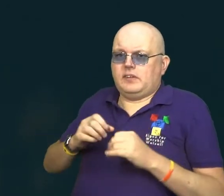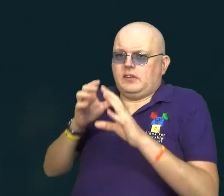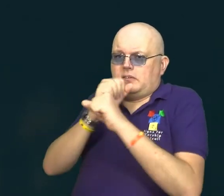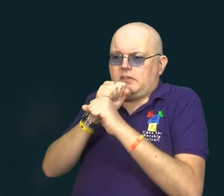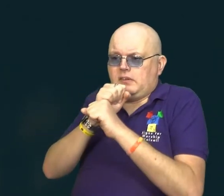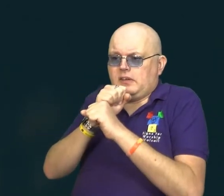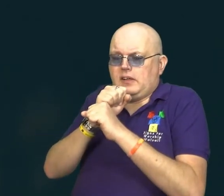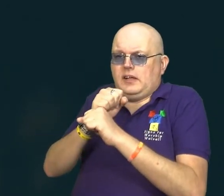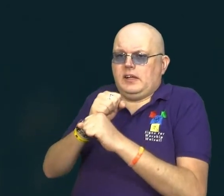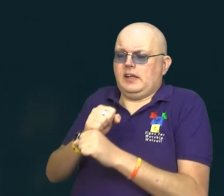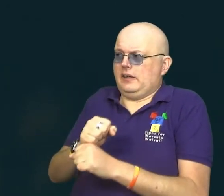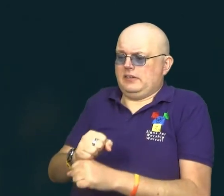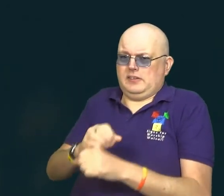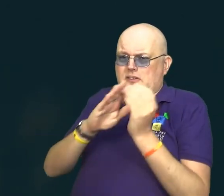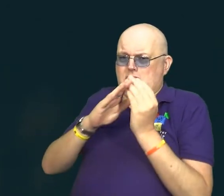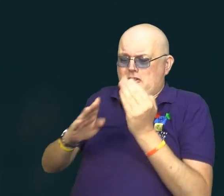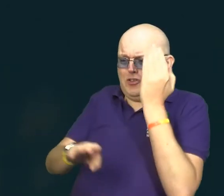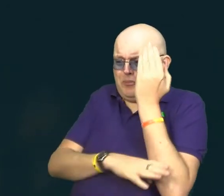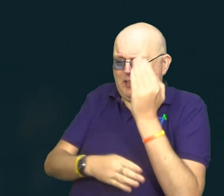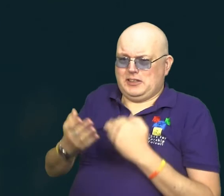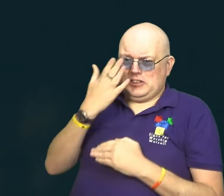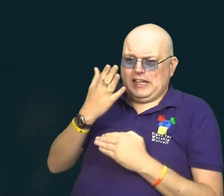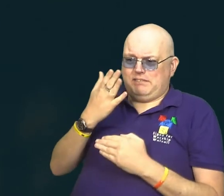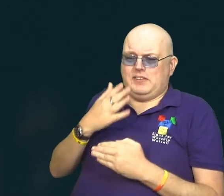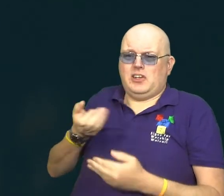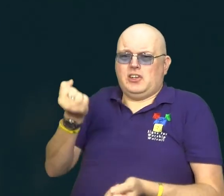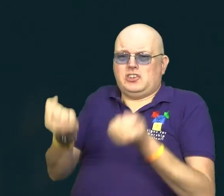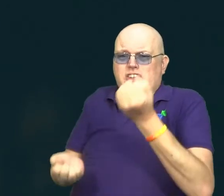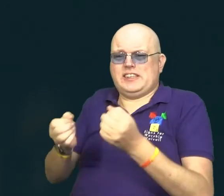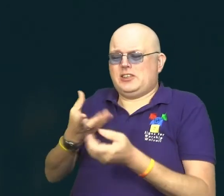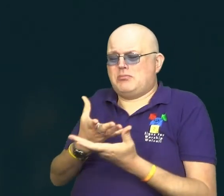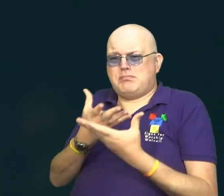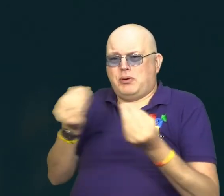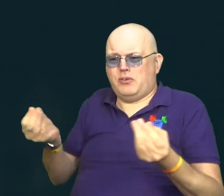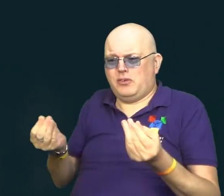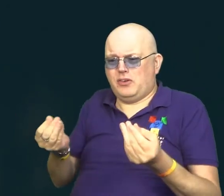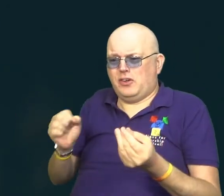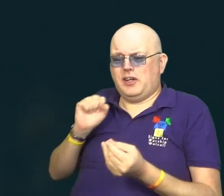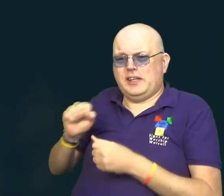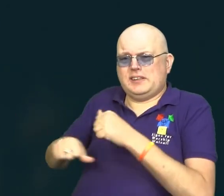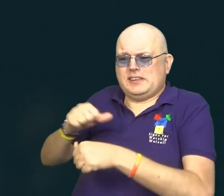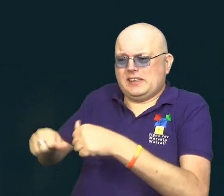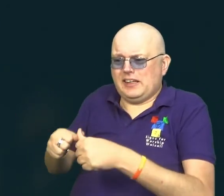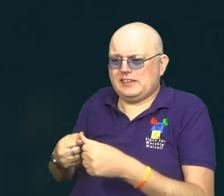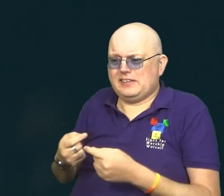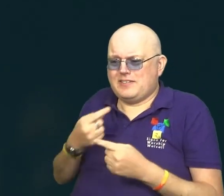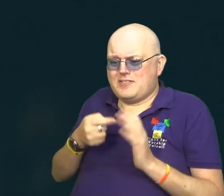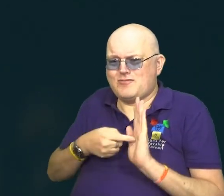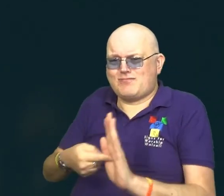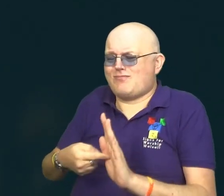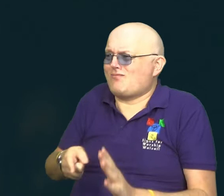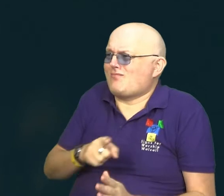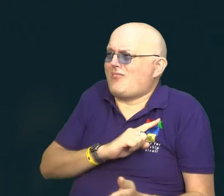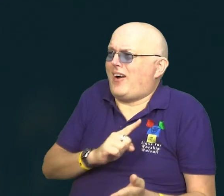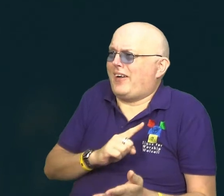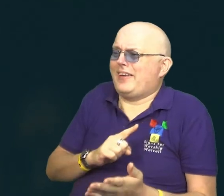mouth. In his humiliation he was deprived of justice. Who can speak of his descendants? For his life was